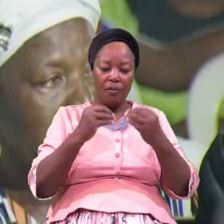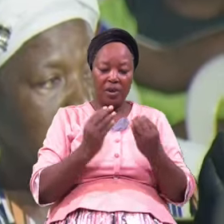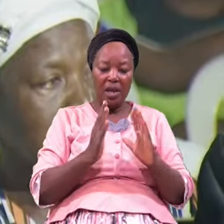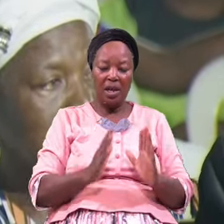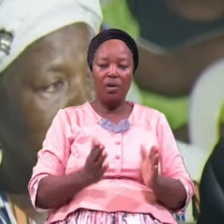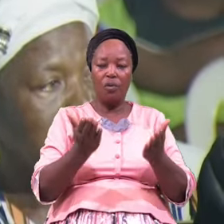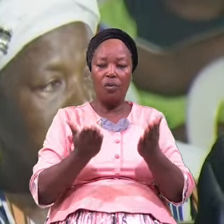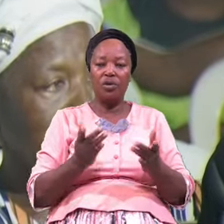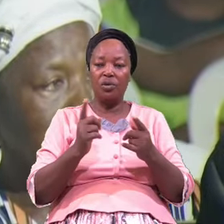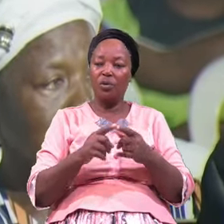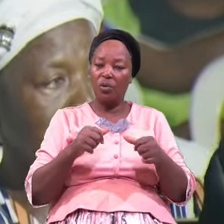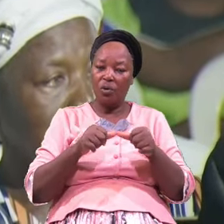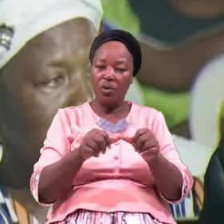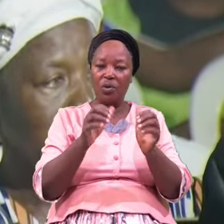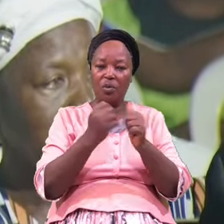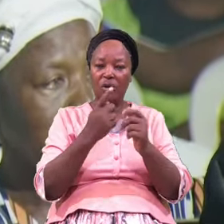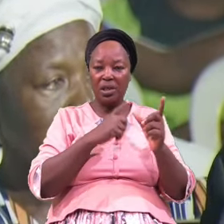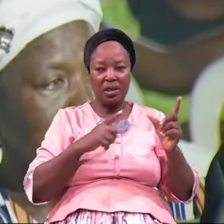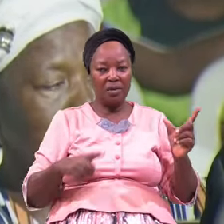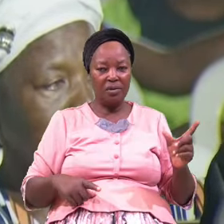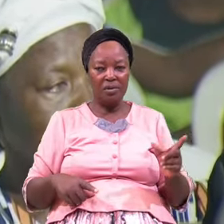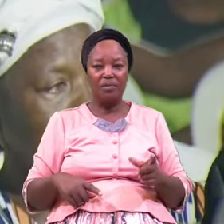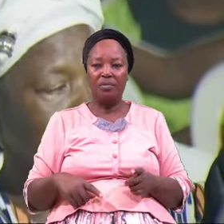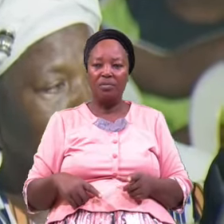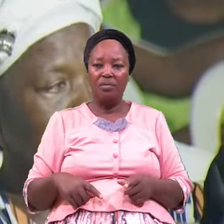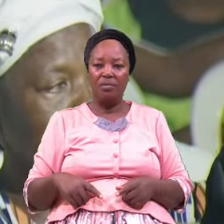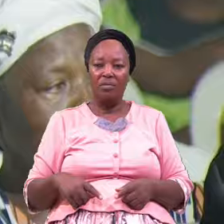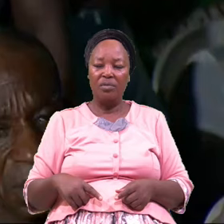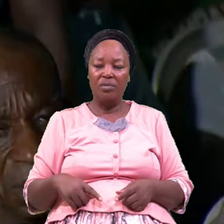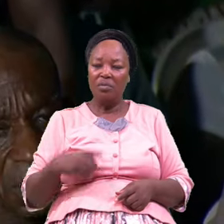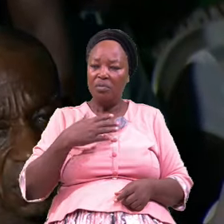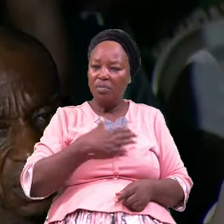He Has Told Us Today That Jacob Did Not Go Back To The Old Life